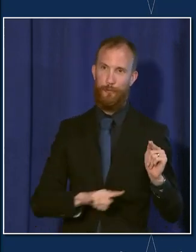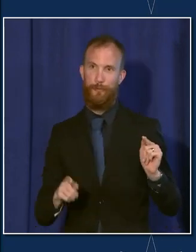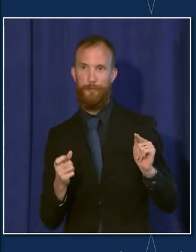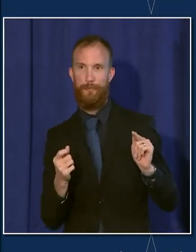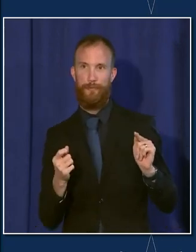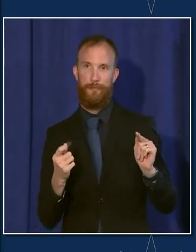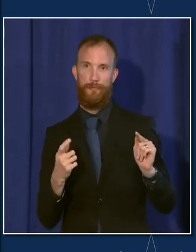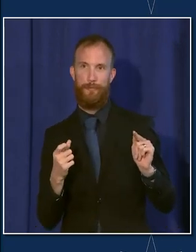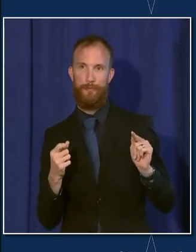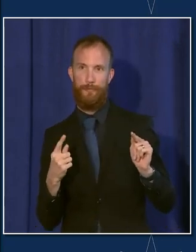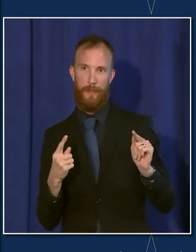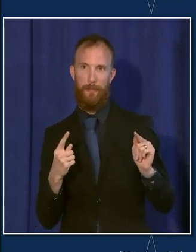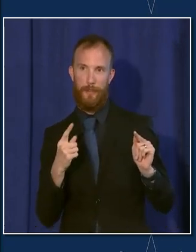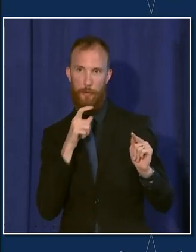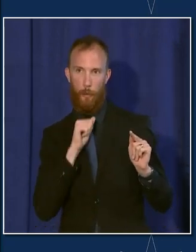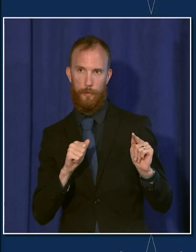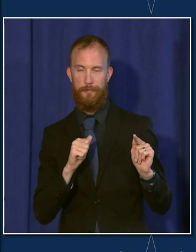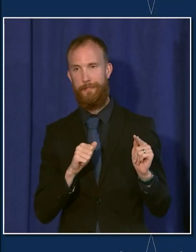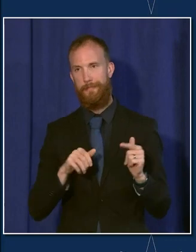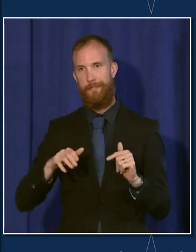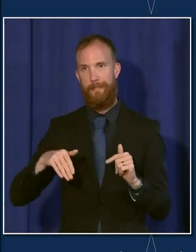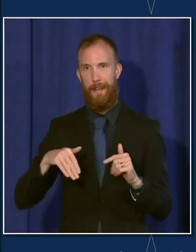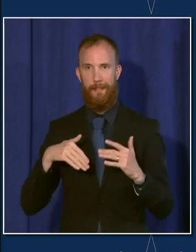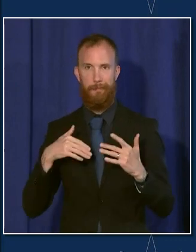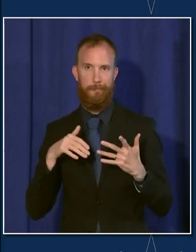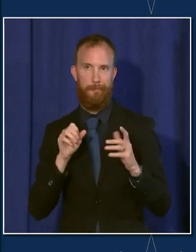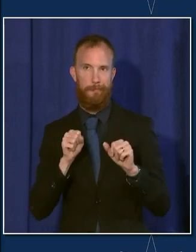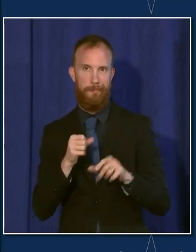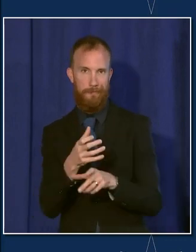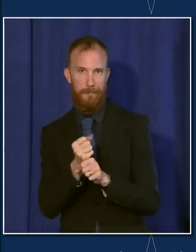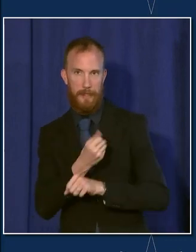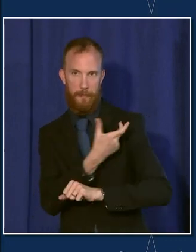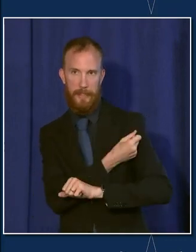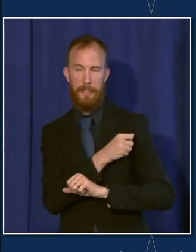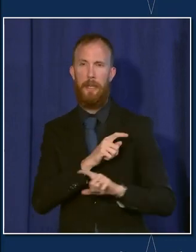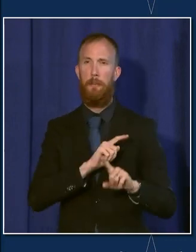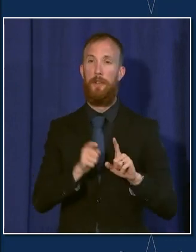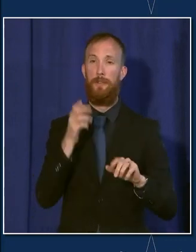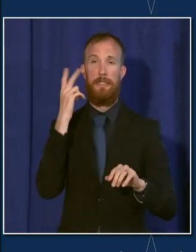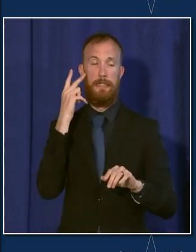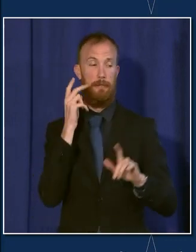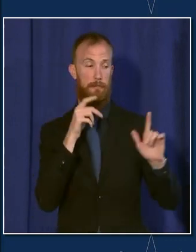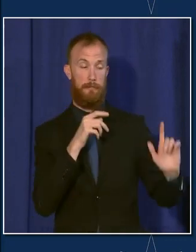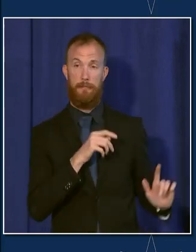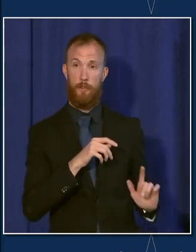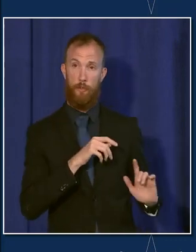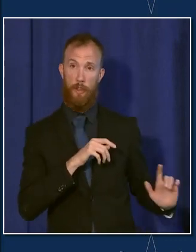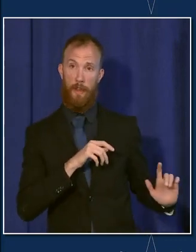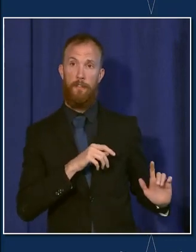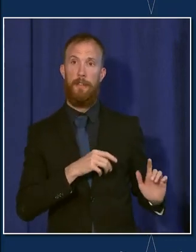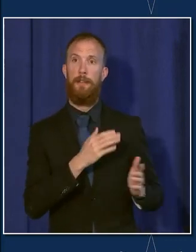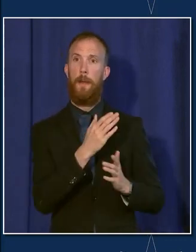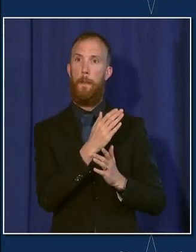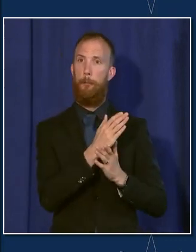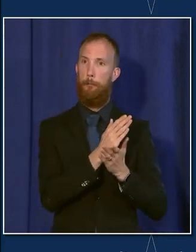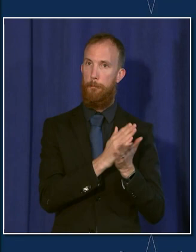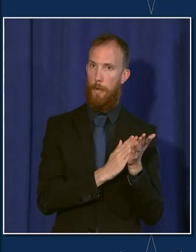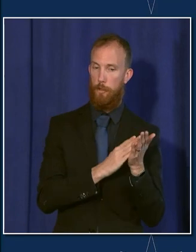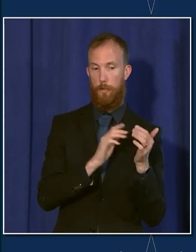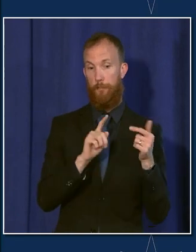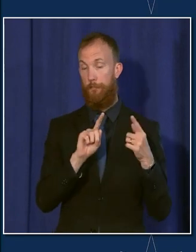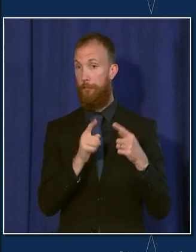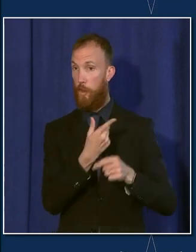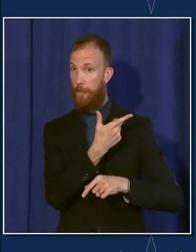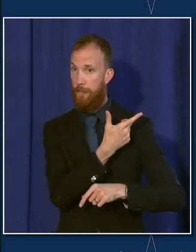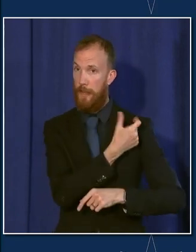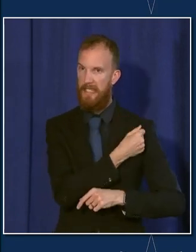vaccine. But in comparison, on the left bottom, you see partially vaccinated, and then on the right bottom fully vaccinated and